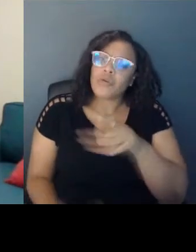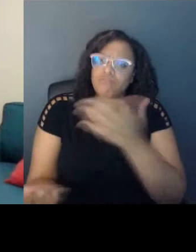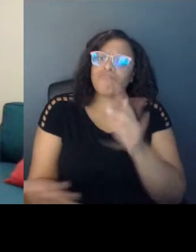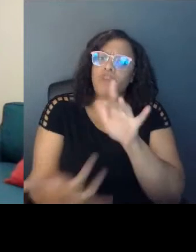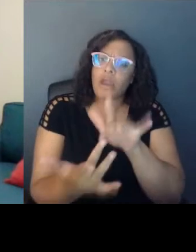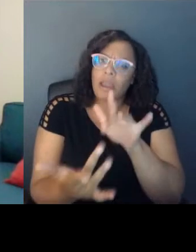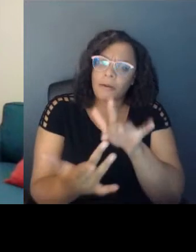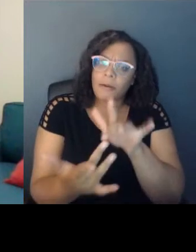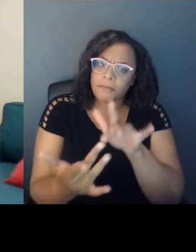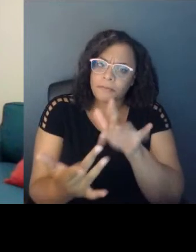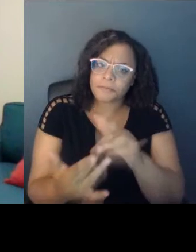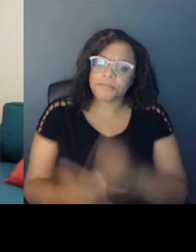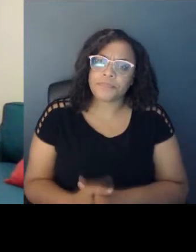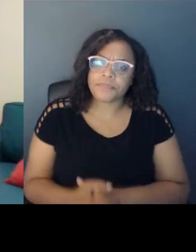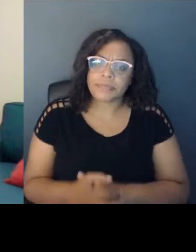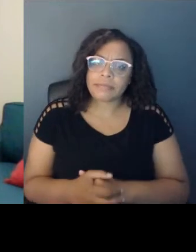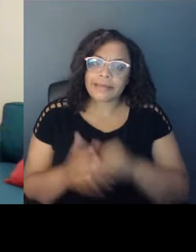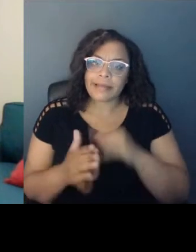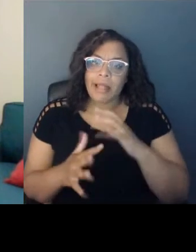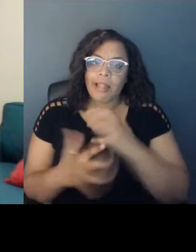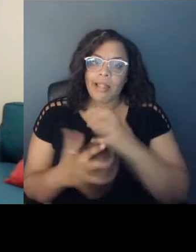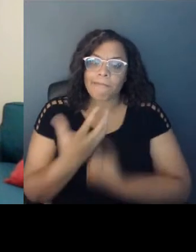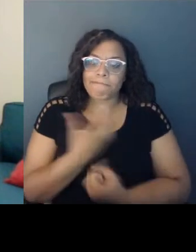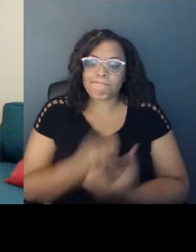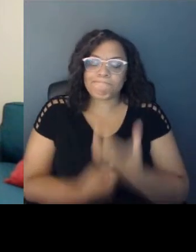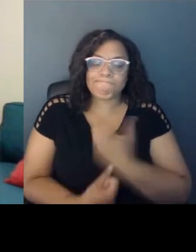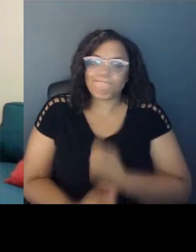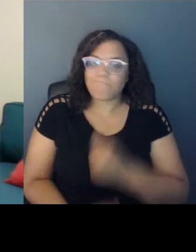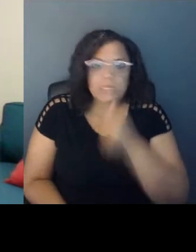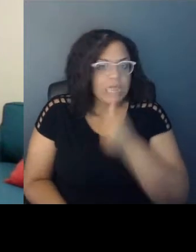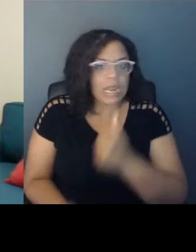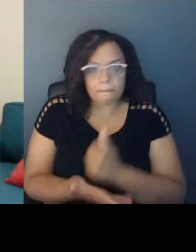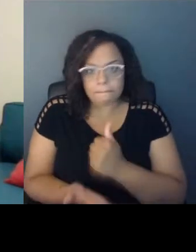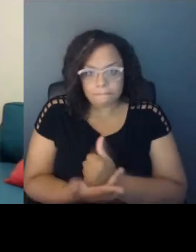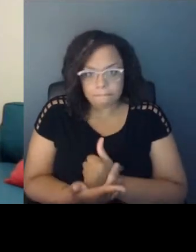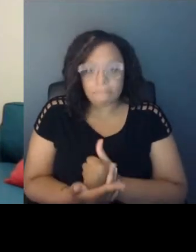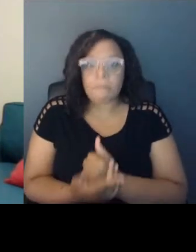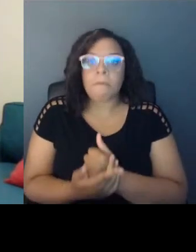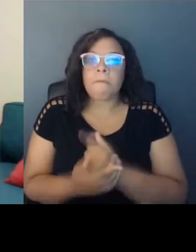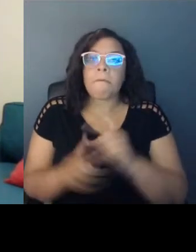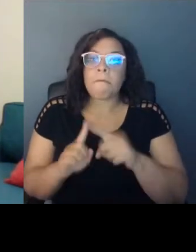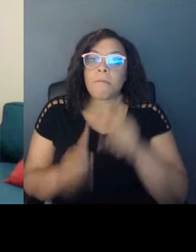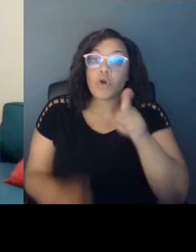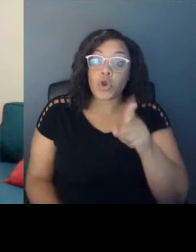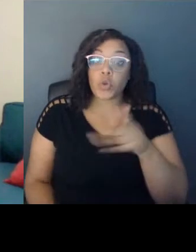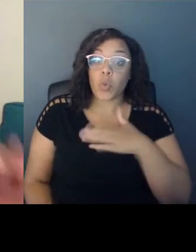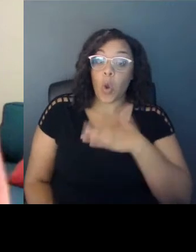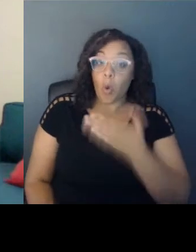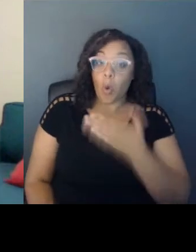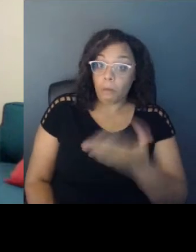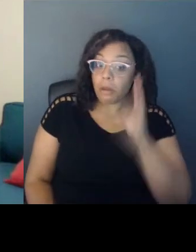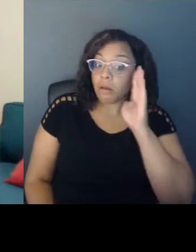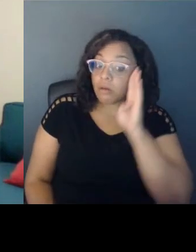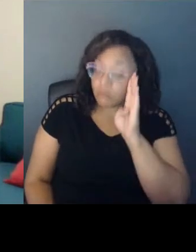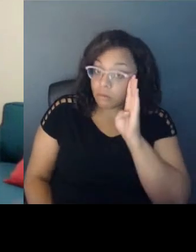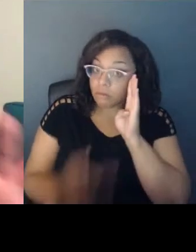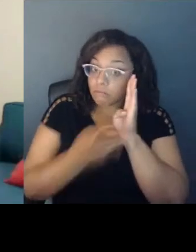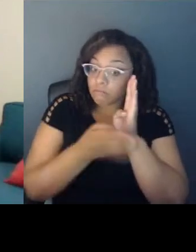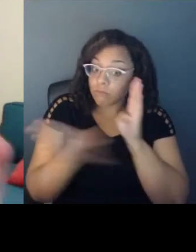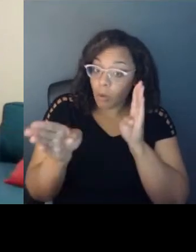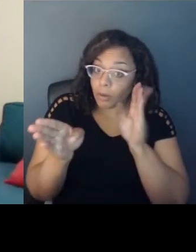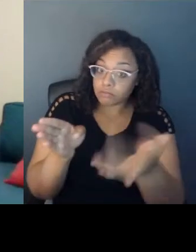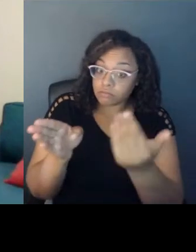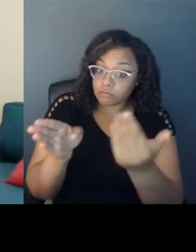going to help. So really being open, opening the door to open the conversation, and then being able to say, this is something